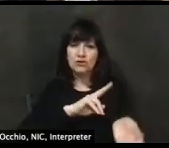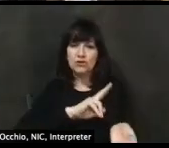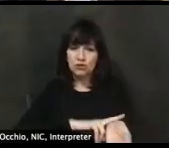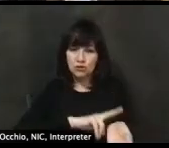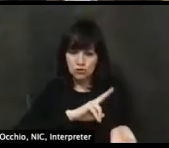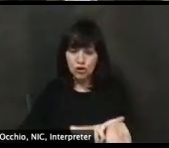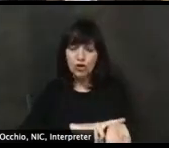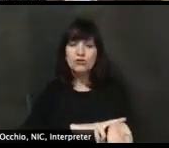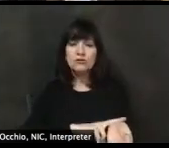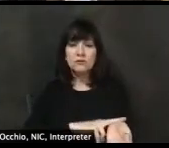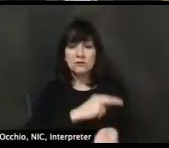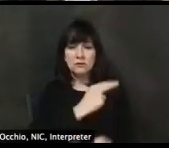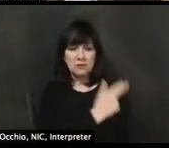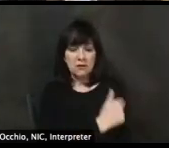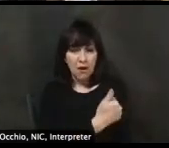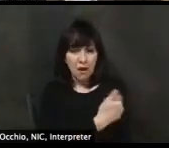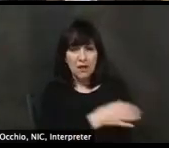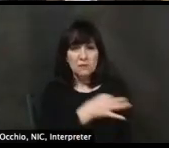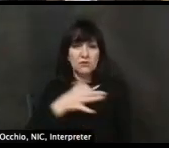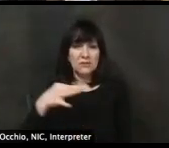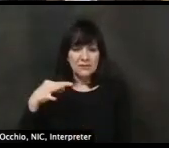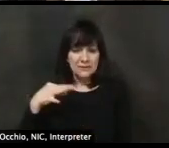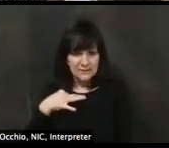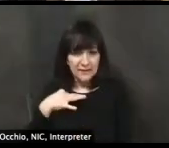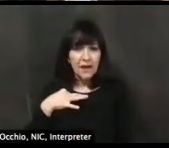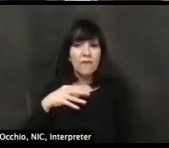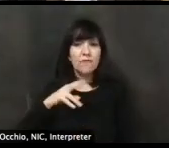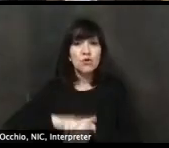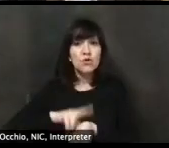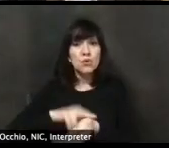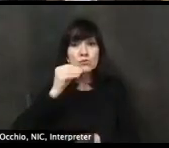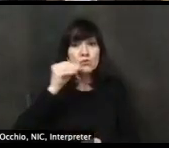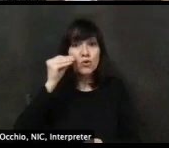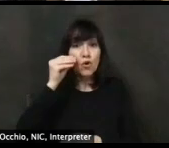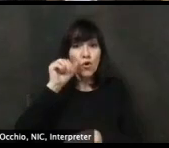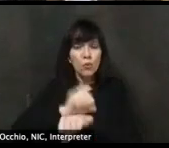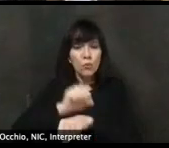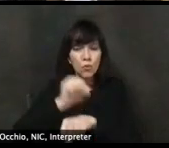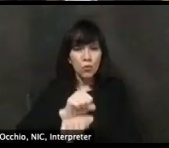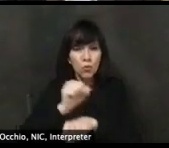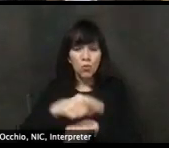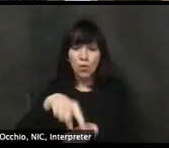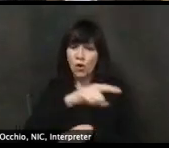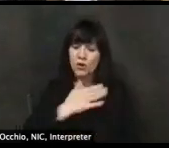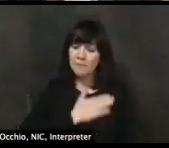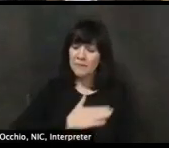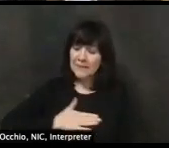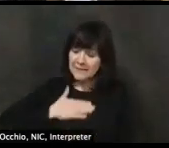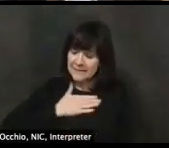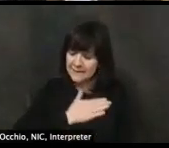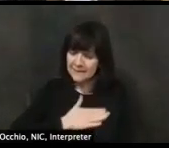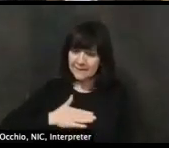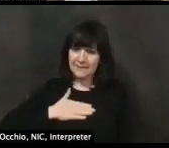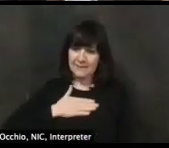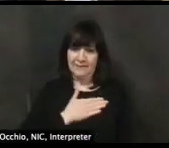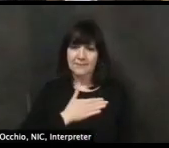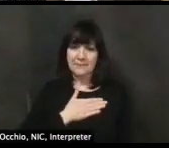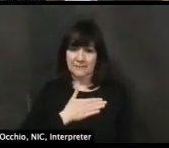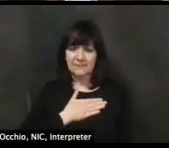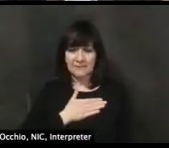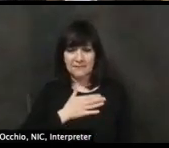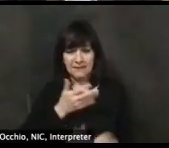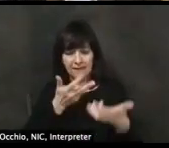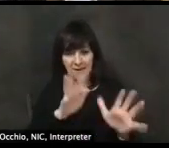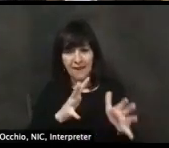the hospital or to the nursing home. So again, please save those masks for our health providers. Dr. Rattay, did I miss